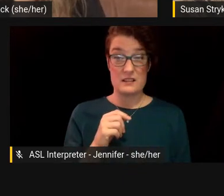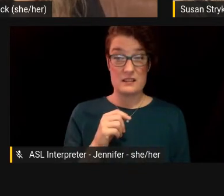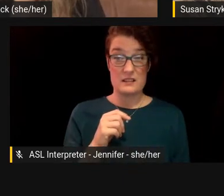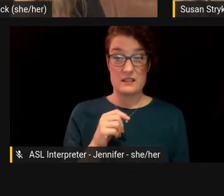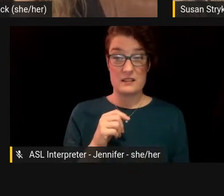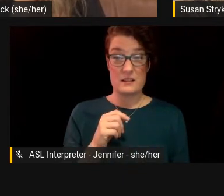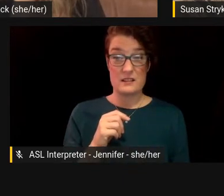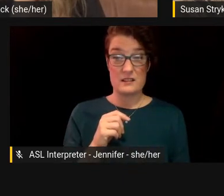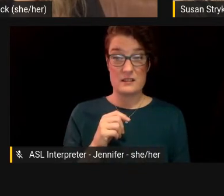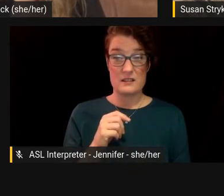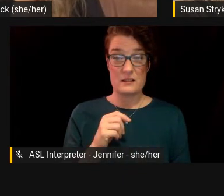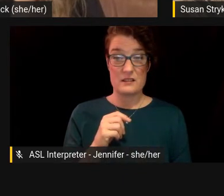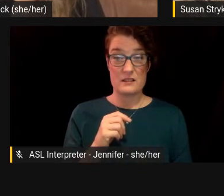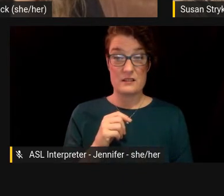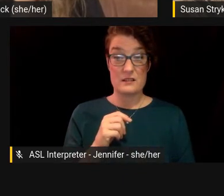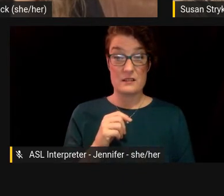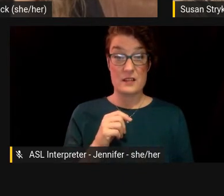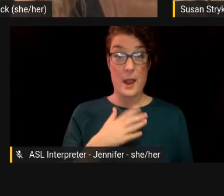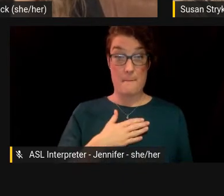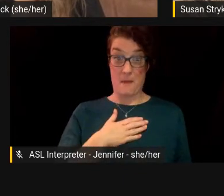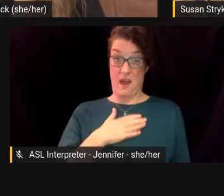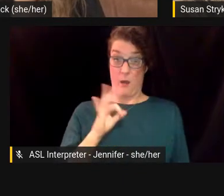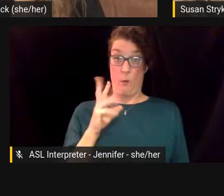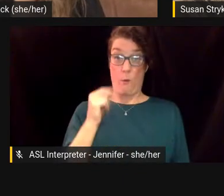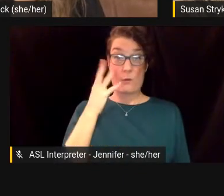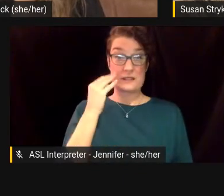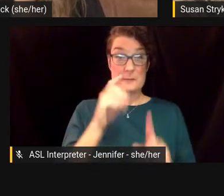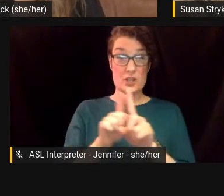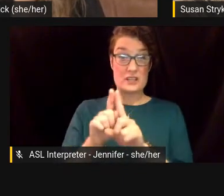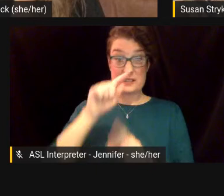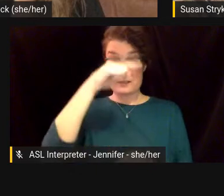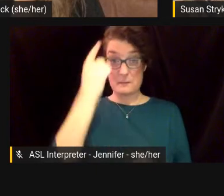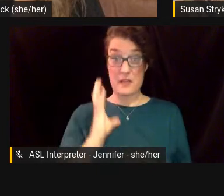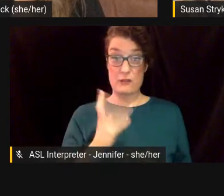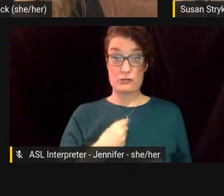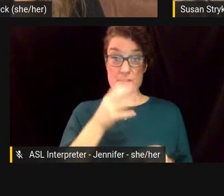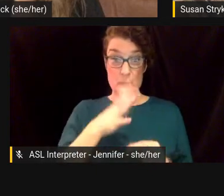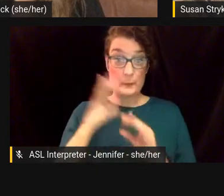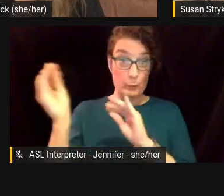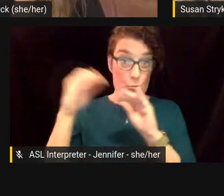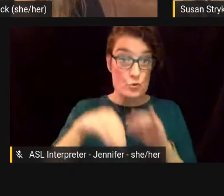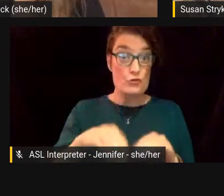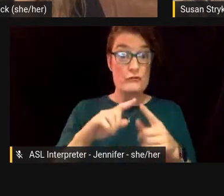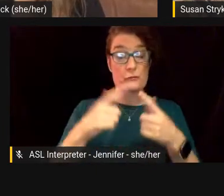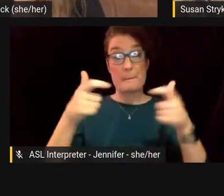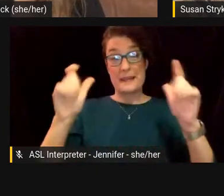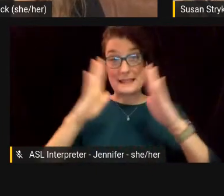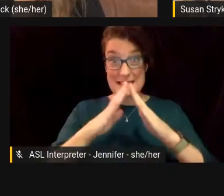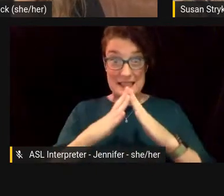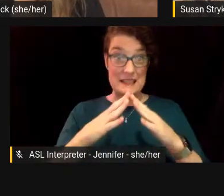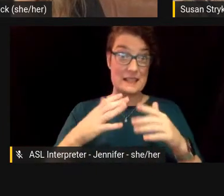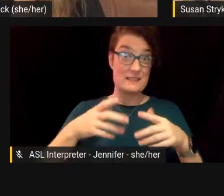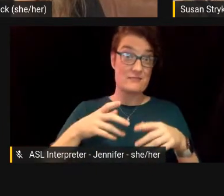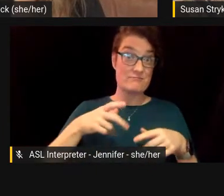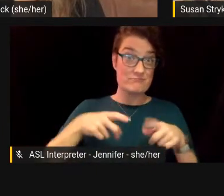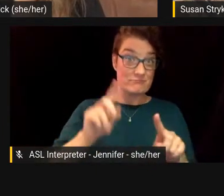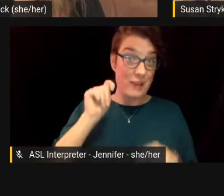at least my own experience as a black trans woman and coming to a big city as a teenager, um,